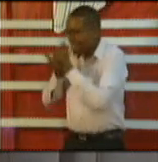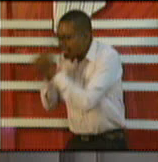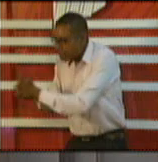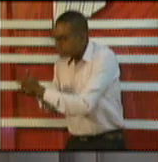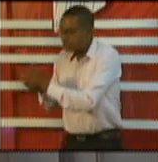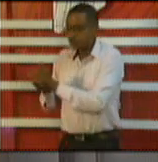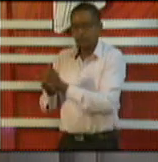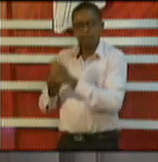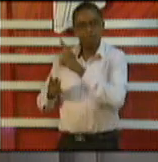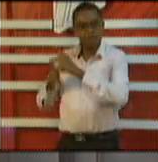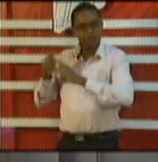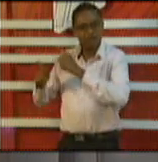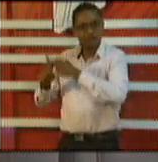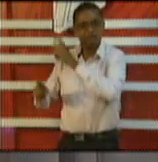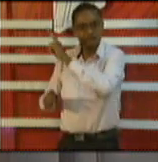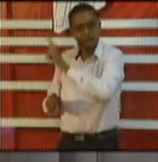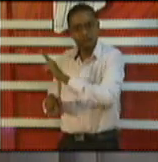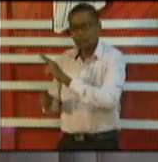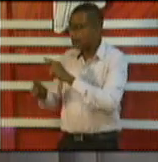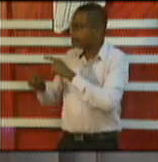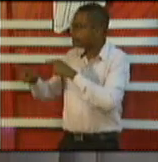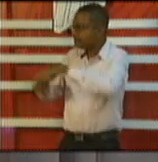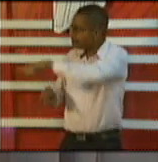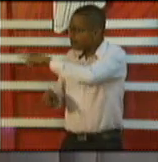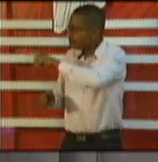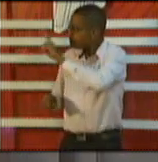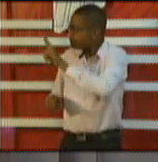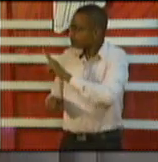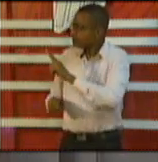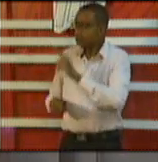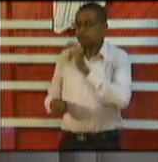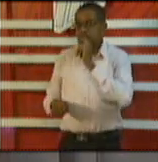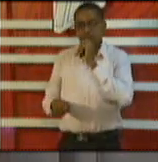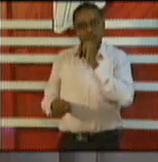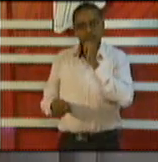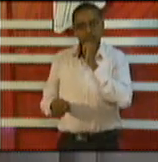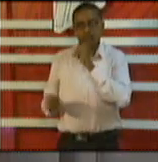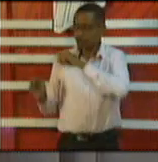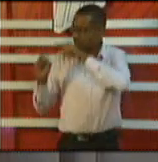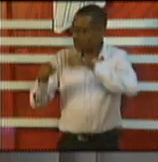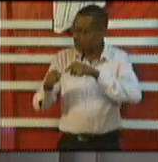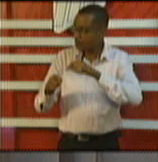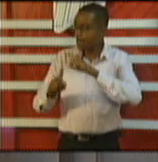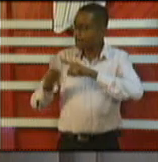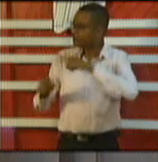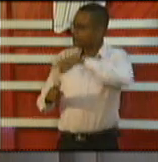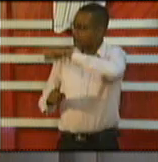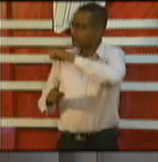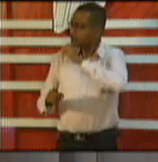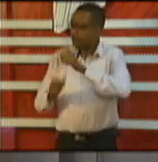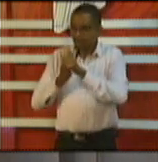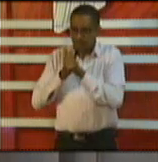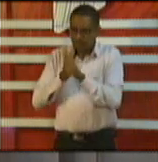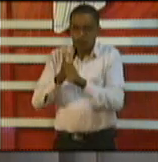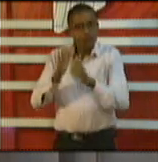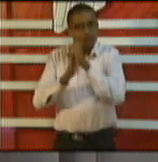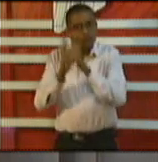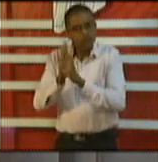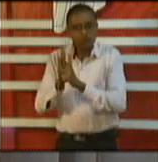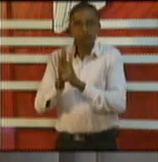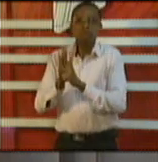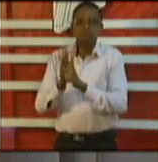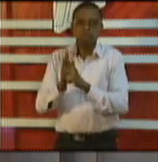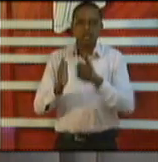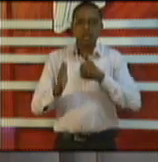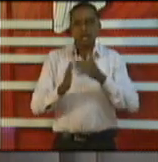so those persons who are harboring illegal immigrants those persons who are transporting illegal immigrants on land in